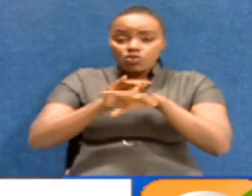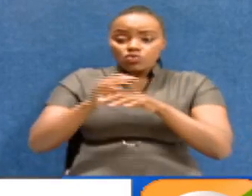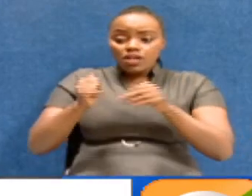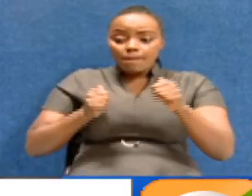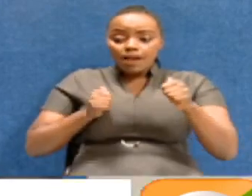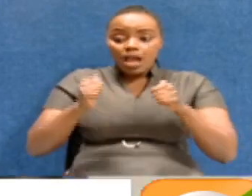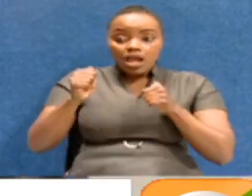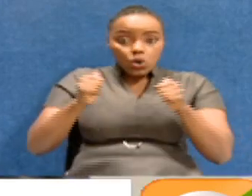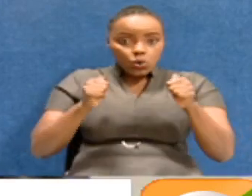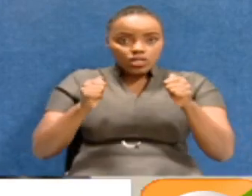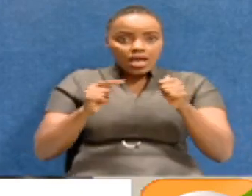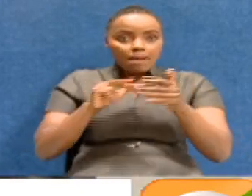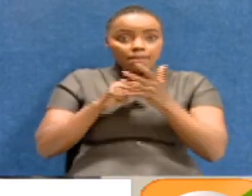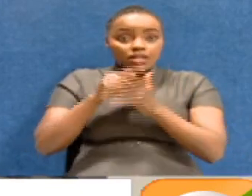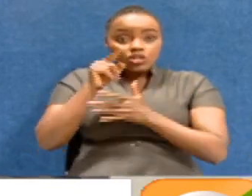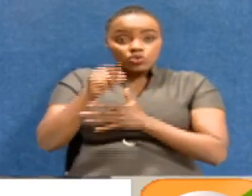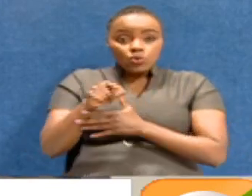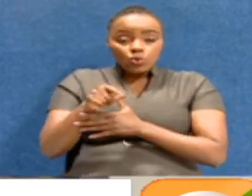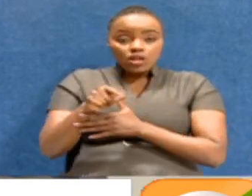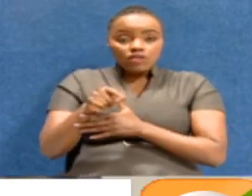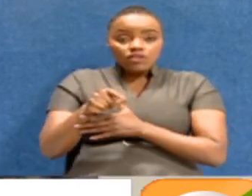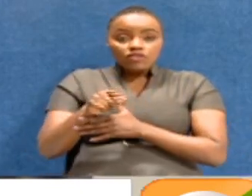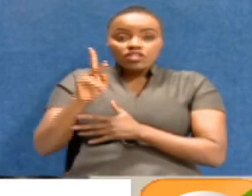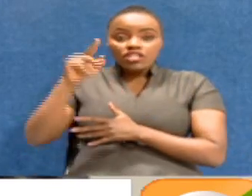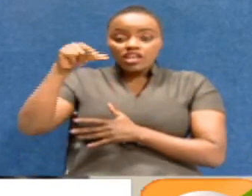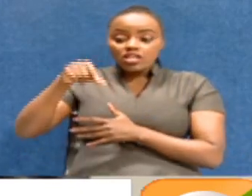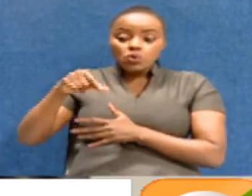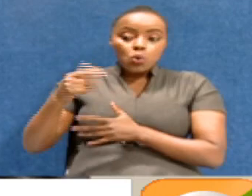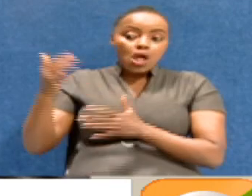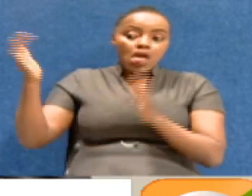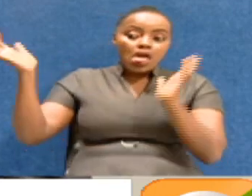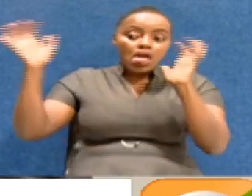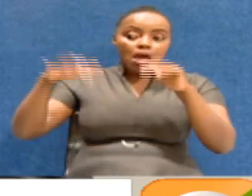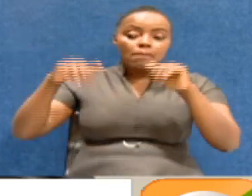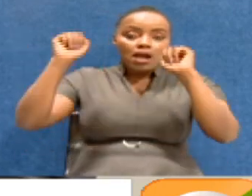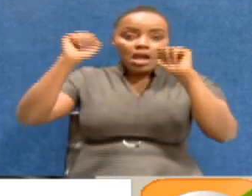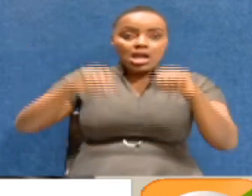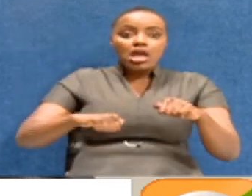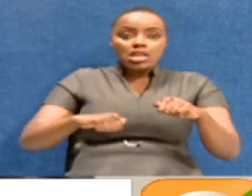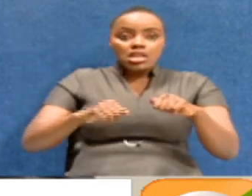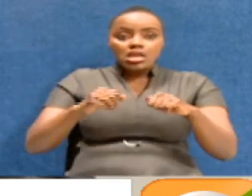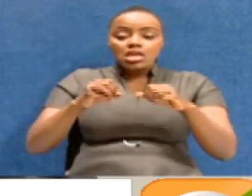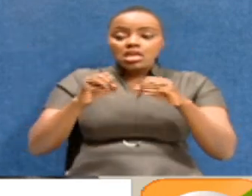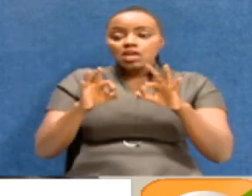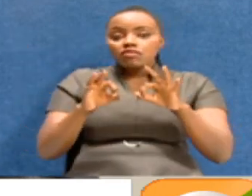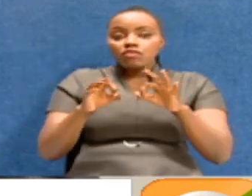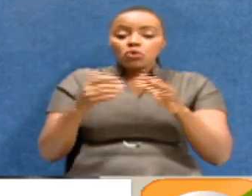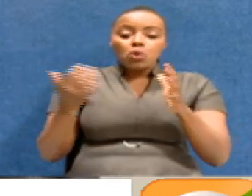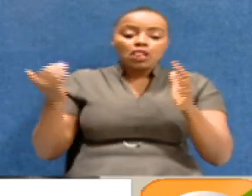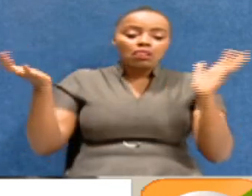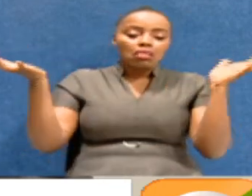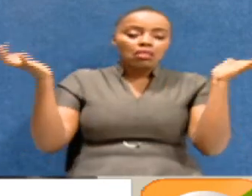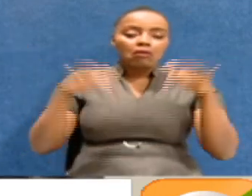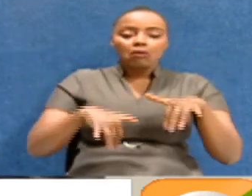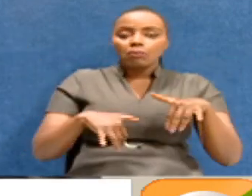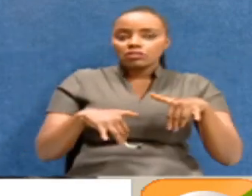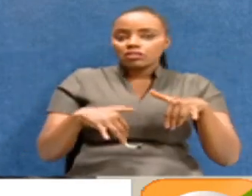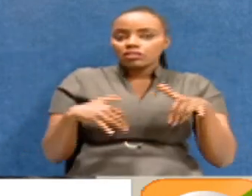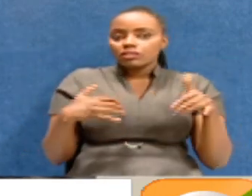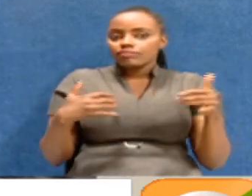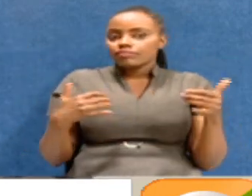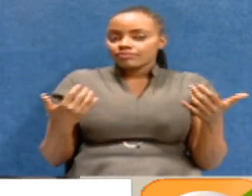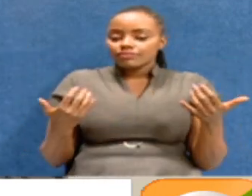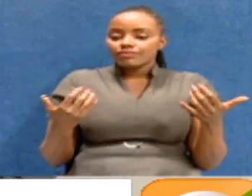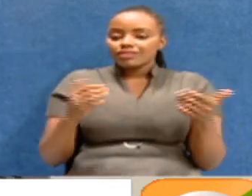pilot doesn't mean you will not drive Kenya Airways to the ground or deeper than the ground. You will dig a big